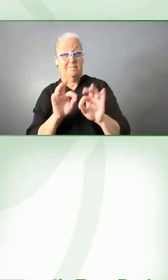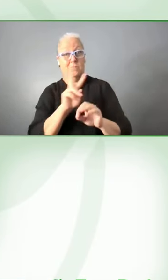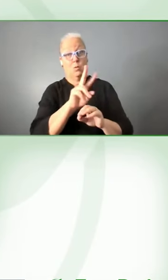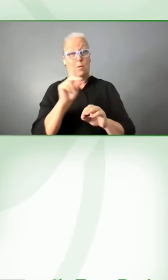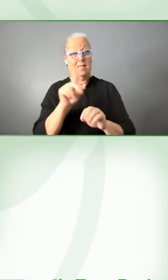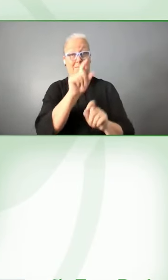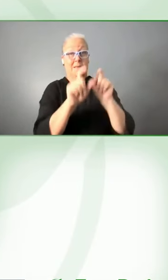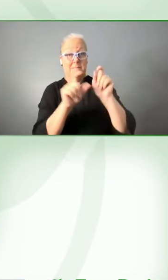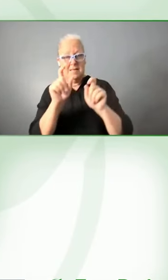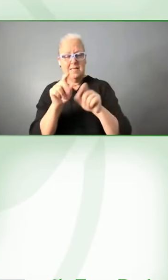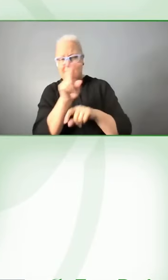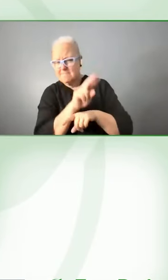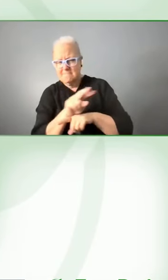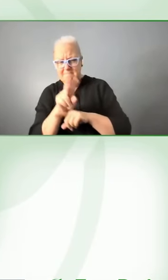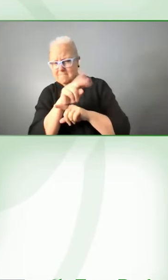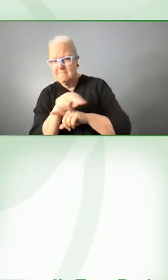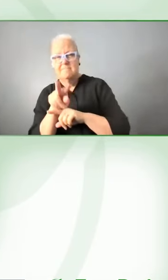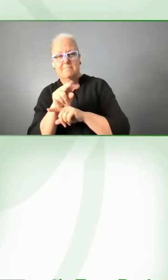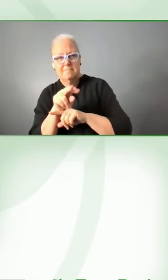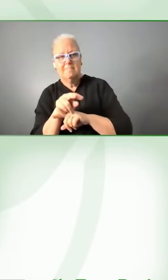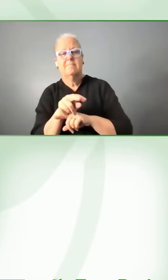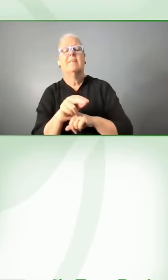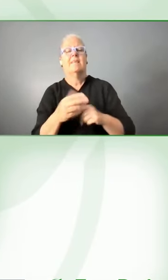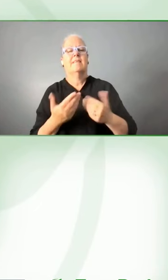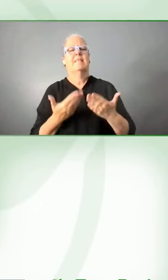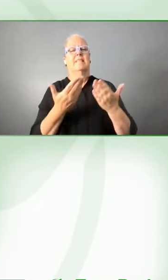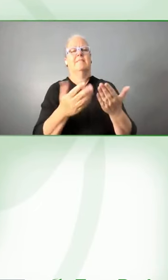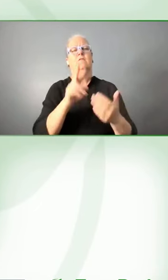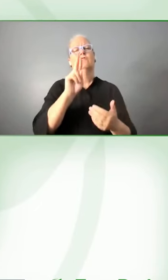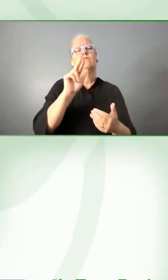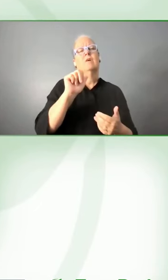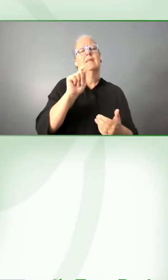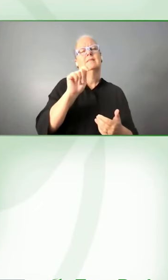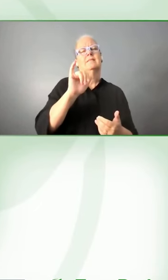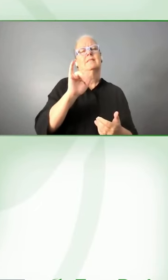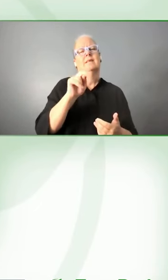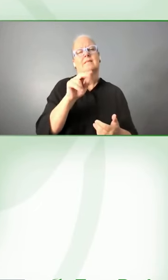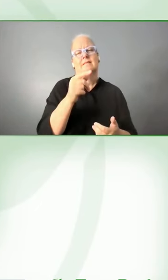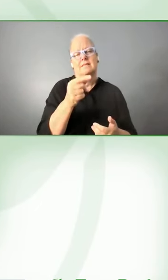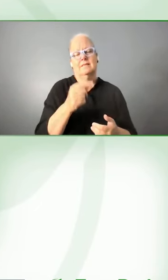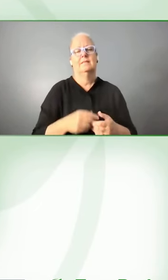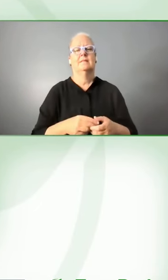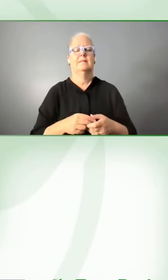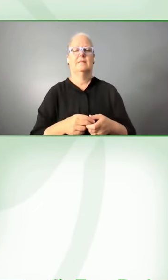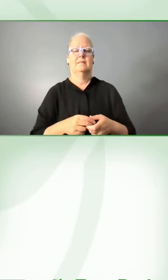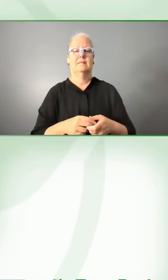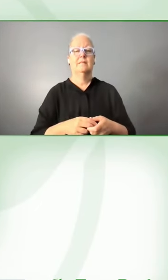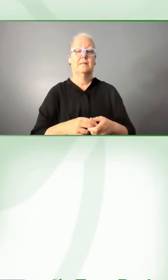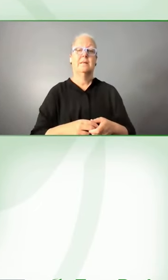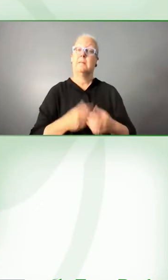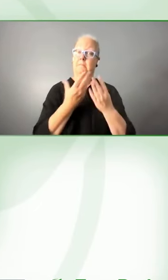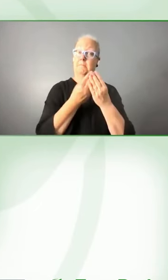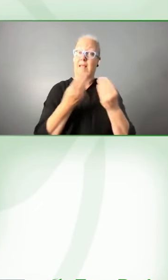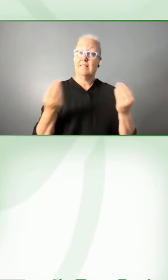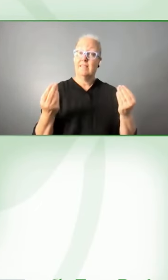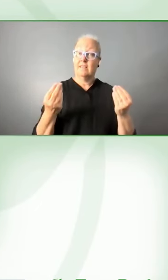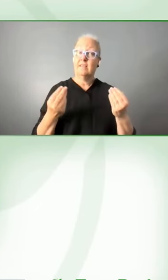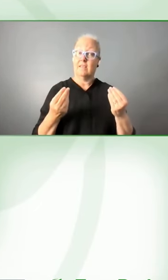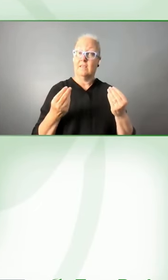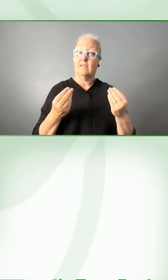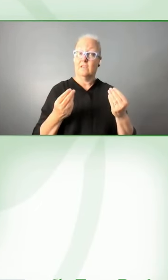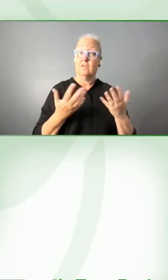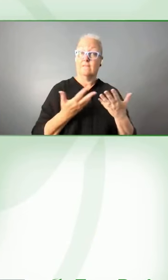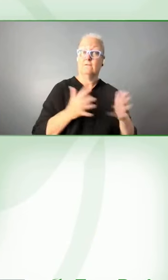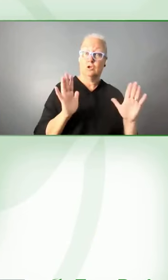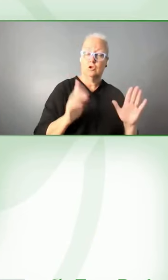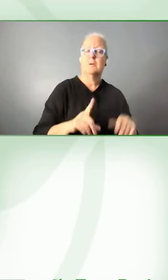2020 rating. Although a lot have been done, it's a long way to